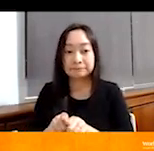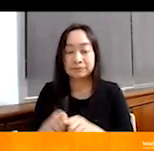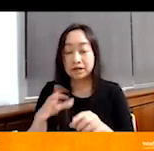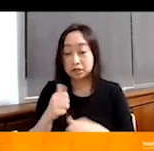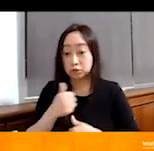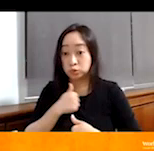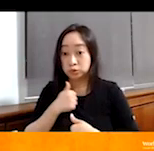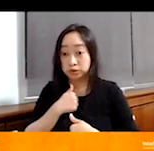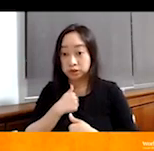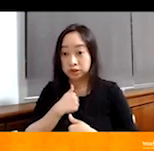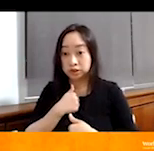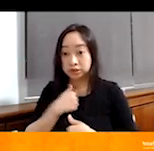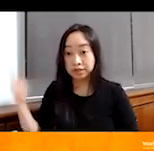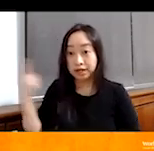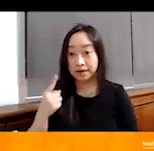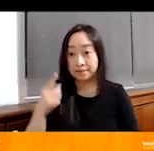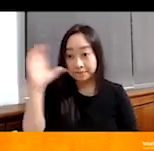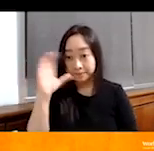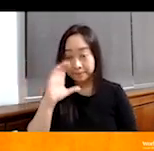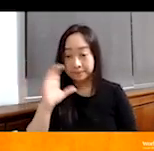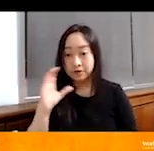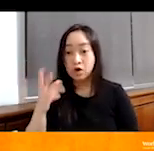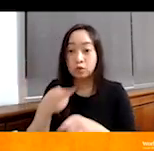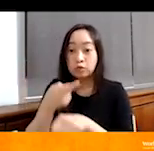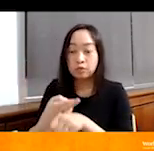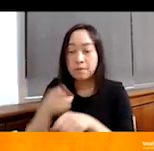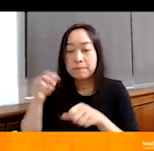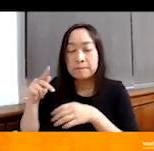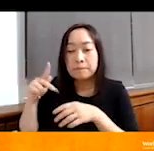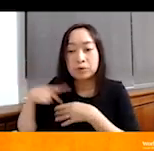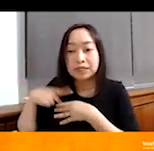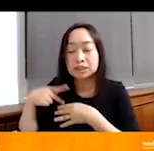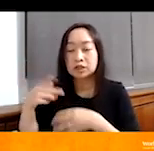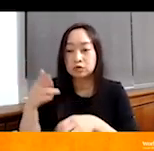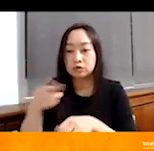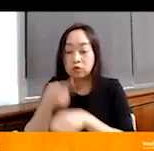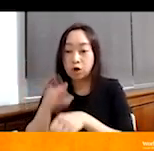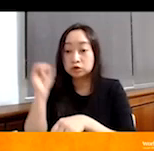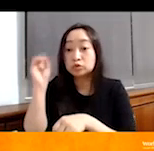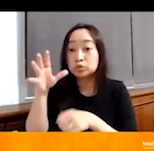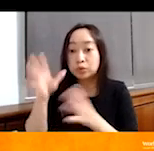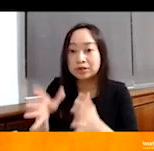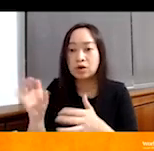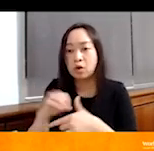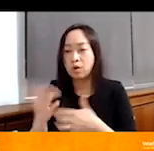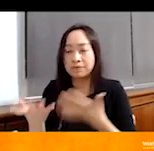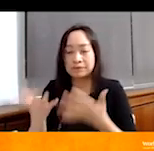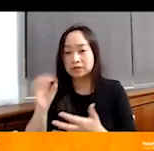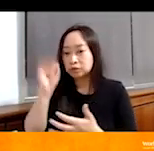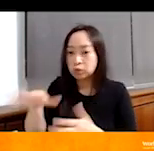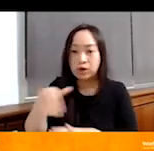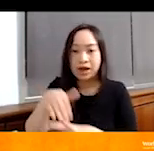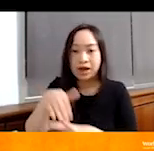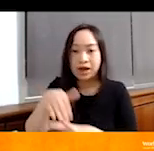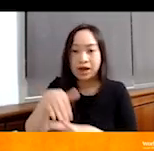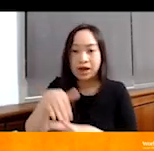soldiers were looking for potential rock throwers. Uh, so youth or, or someone who had thrown rocks, maybe they threw them at settlers. Maybe